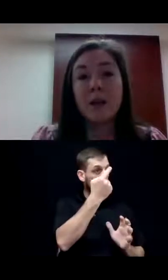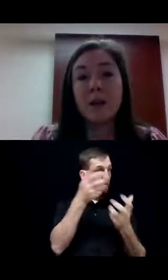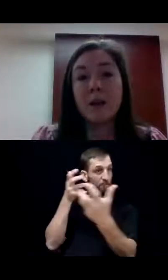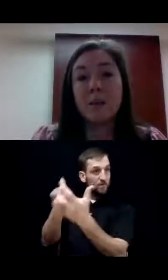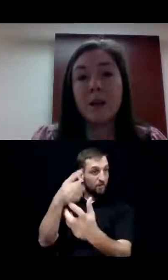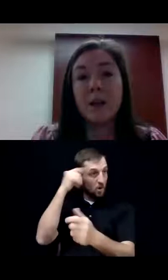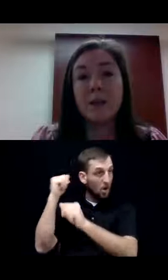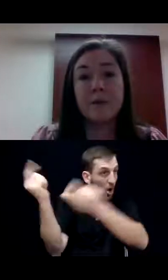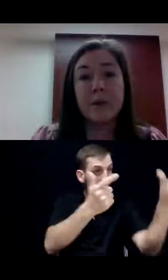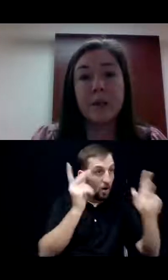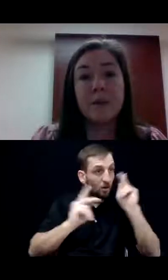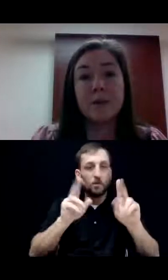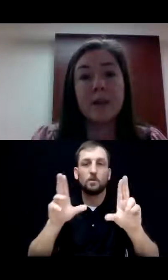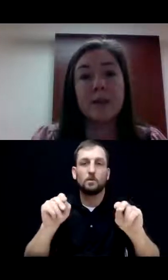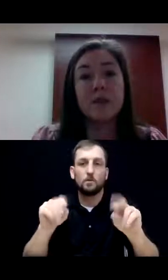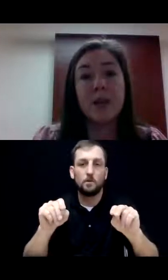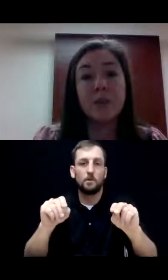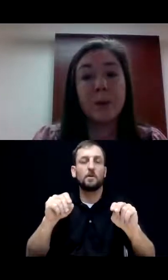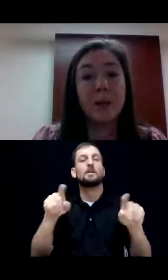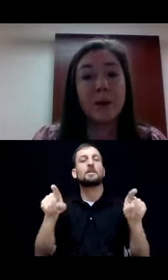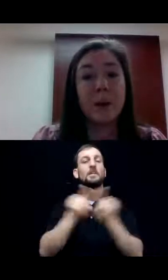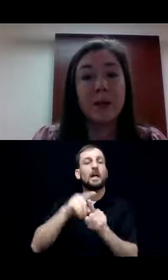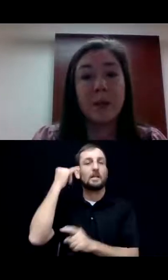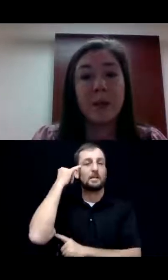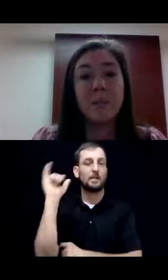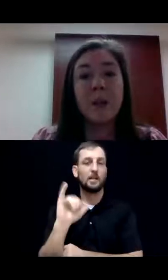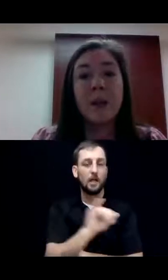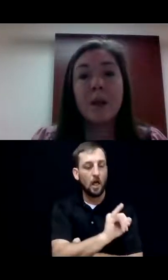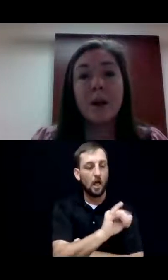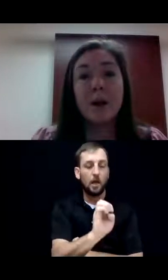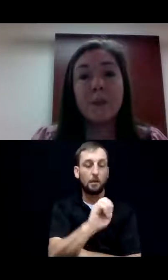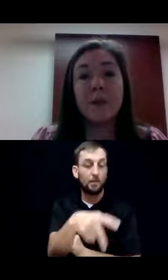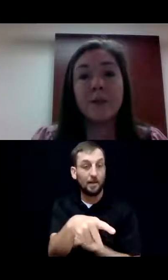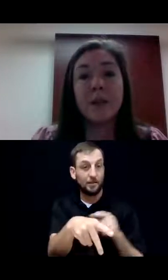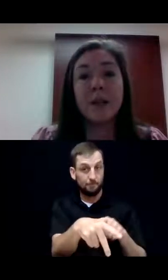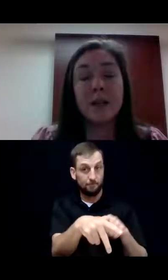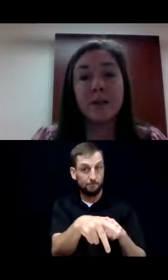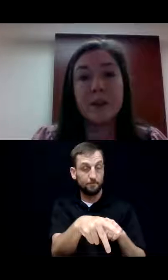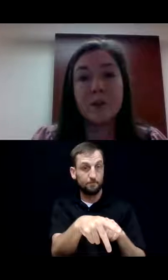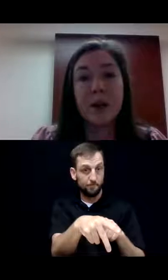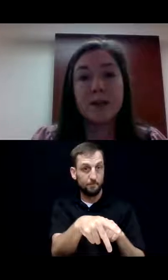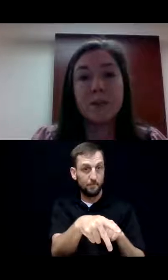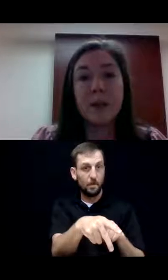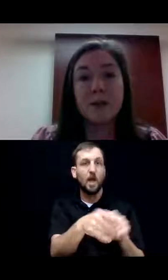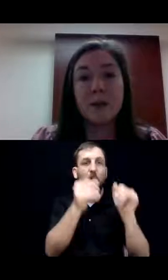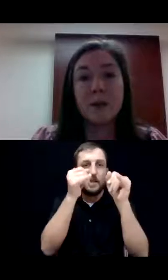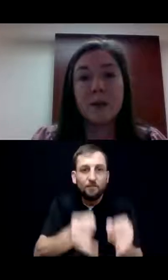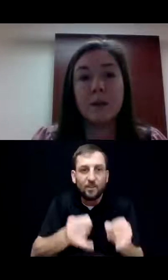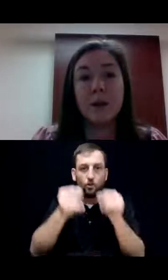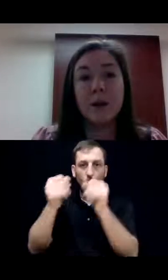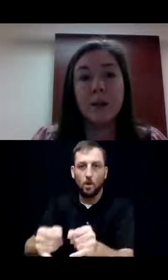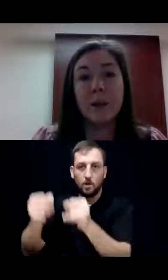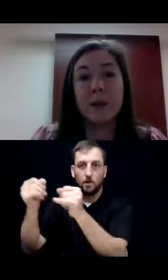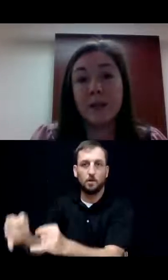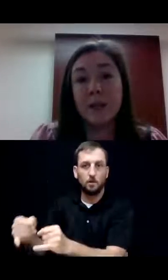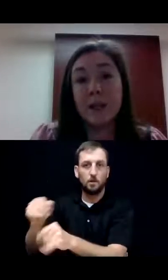like an individualized education plan or an IEP, they're very individualized and based on